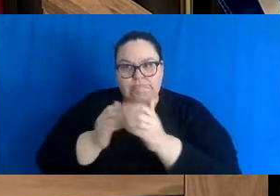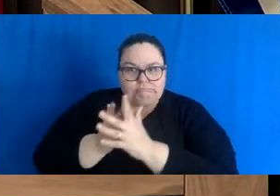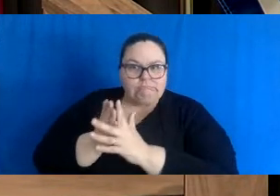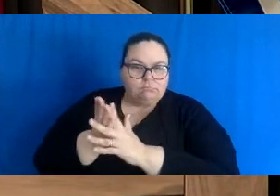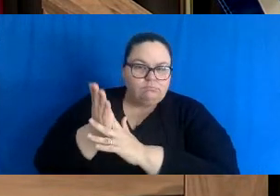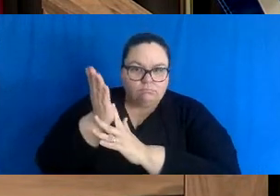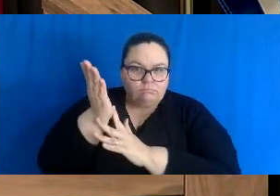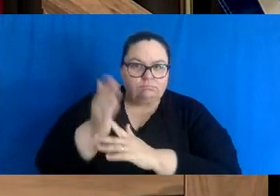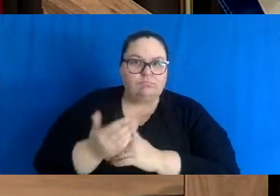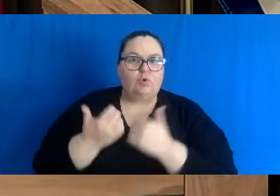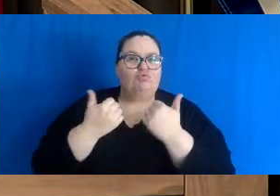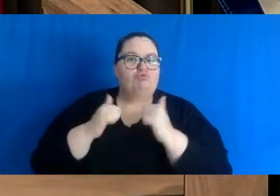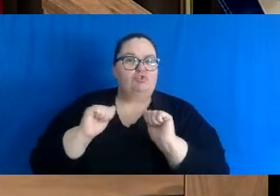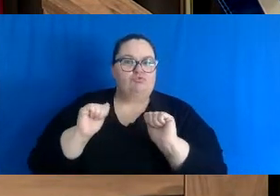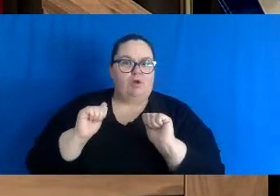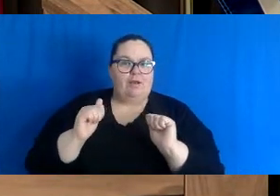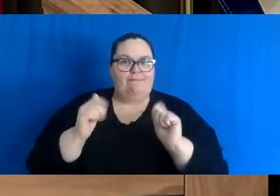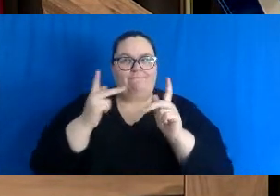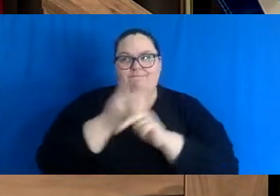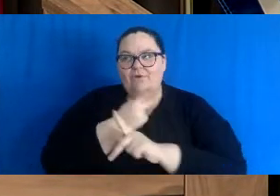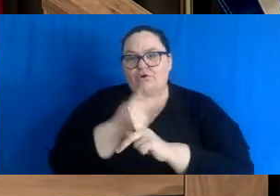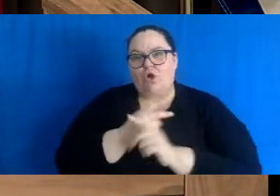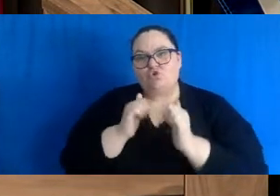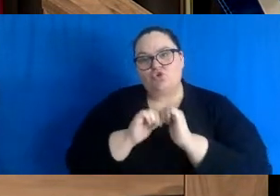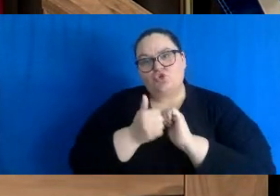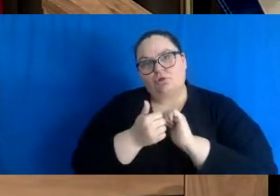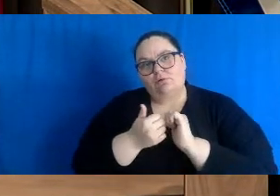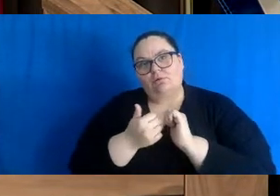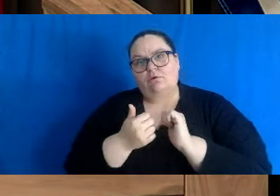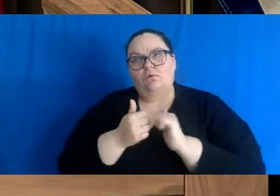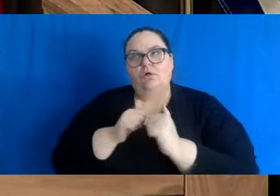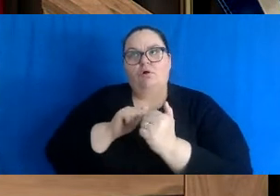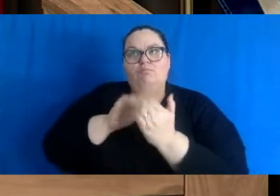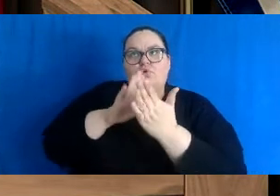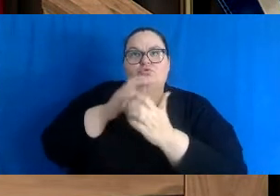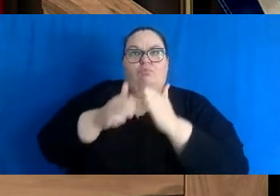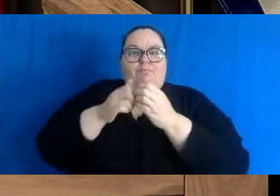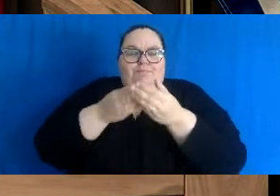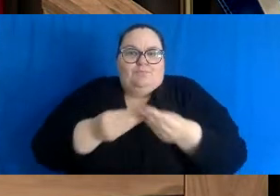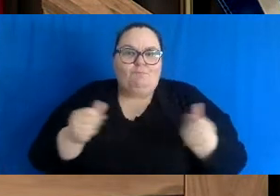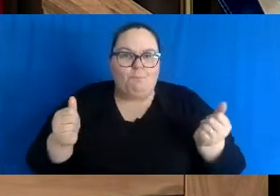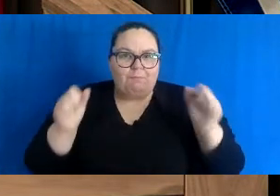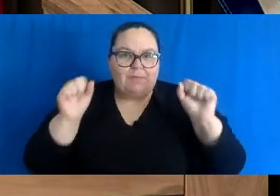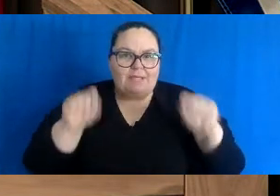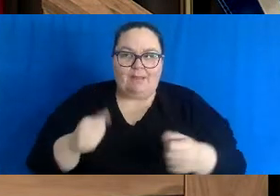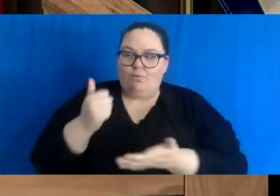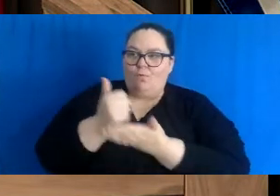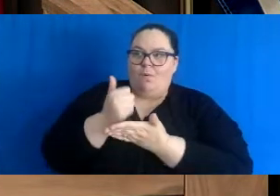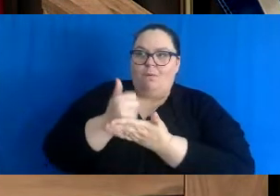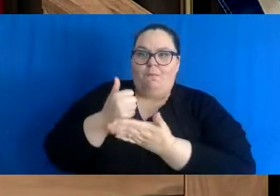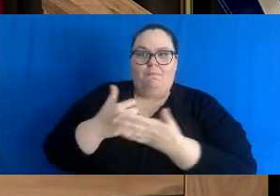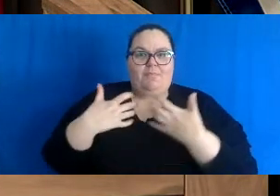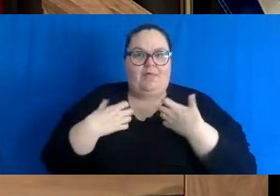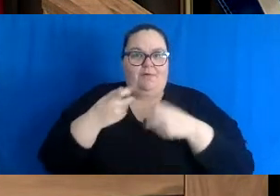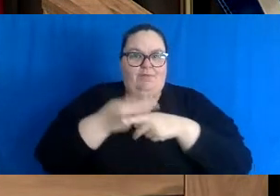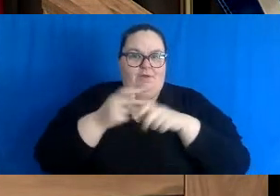We are trying to find new measures to help the health care system